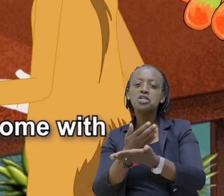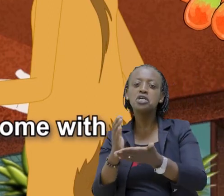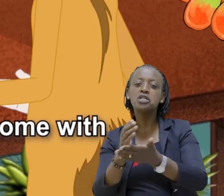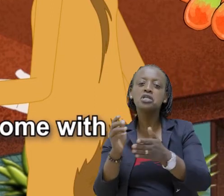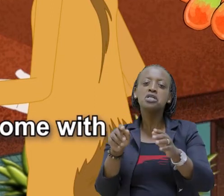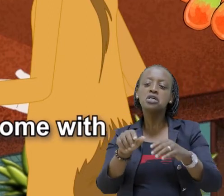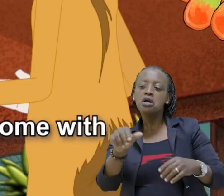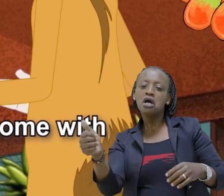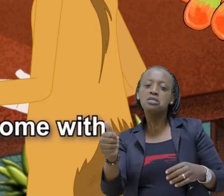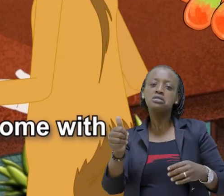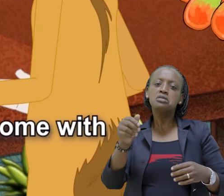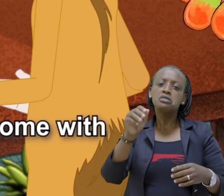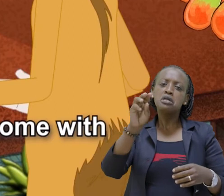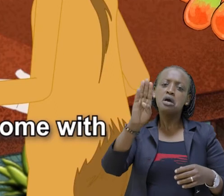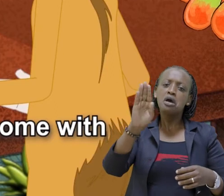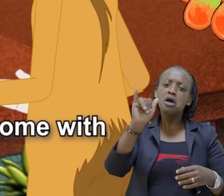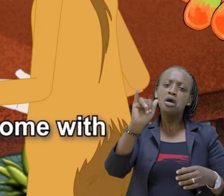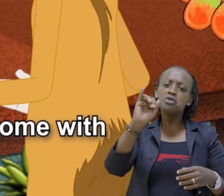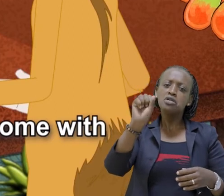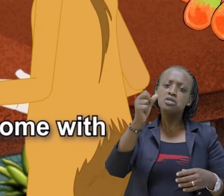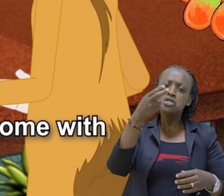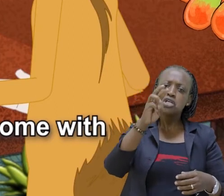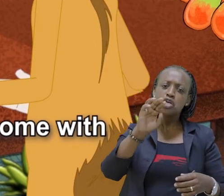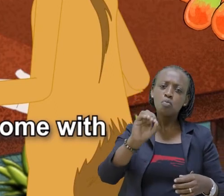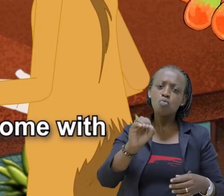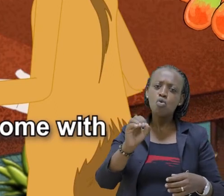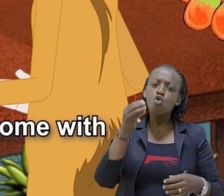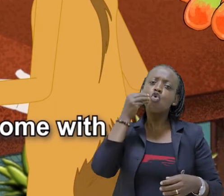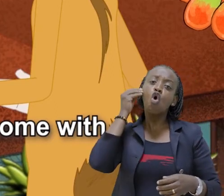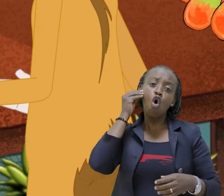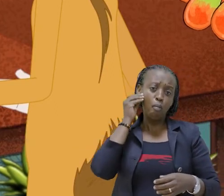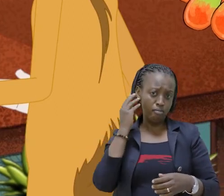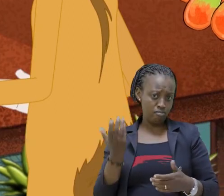share some with Mr. Jishimo on our way home